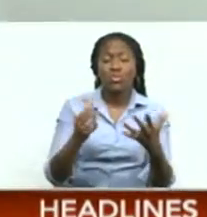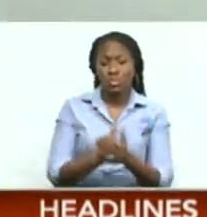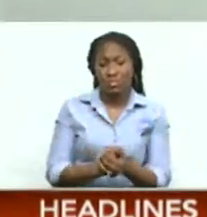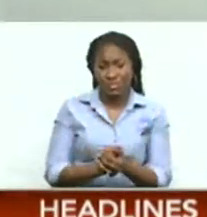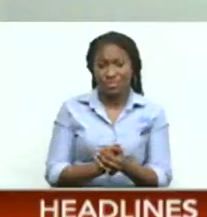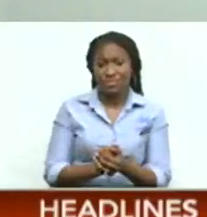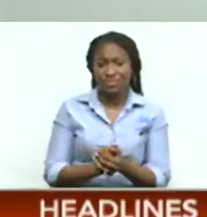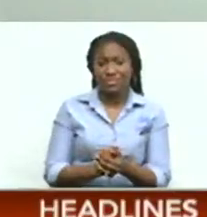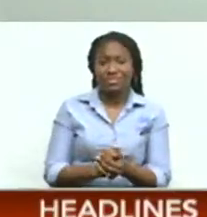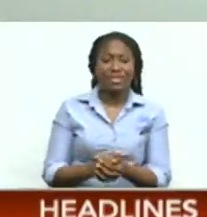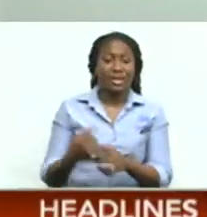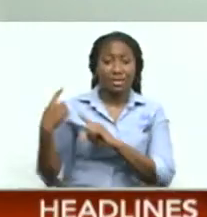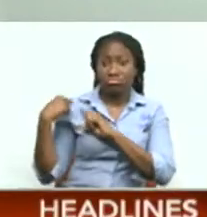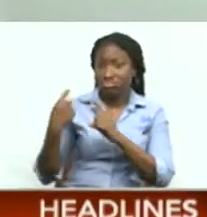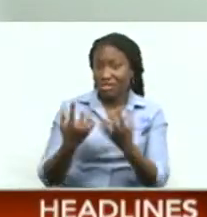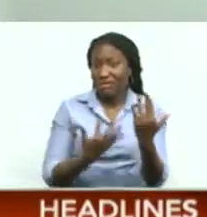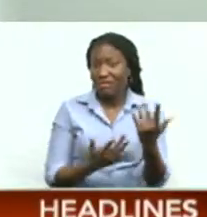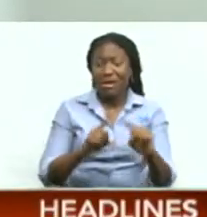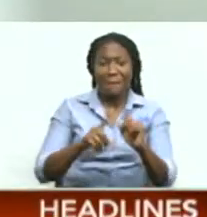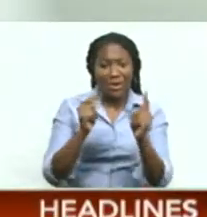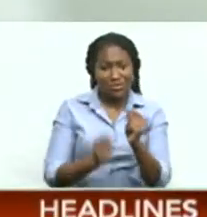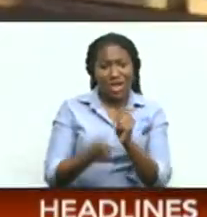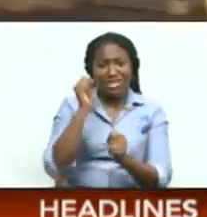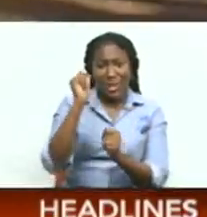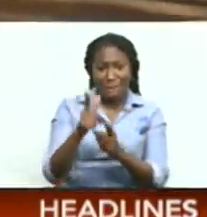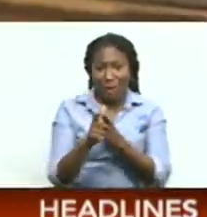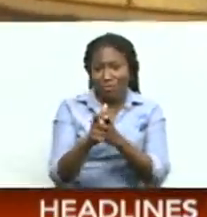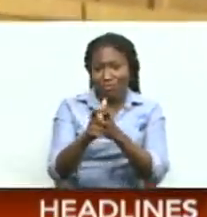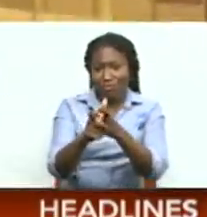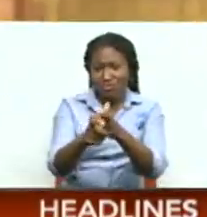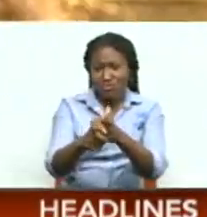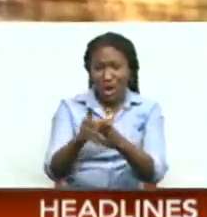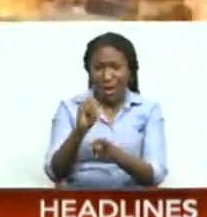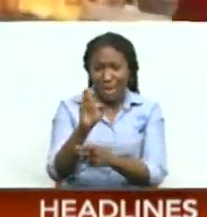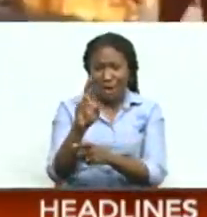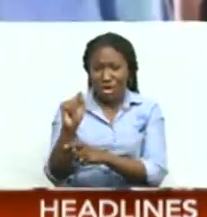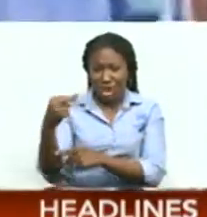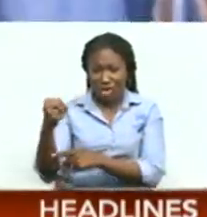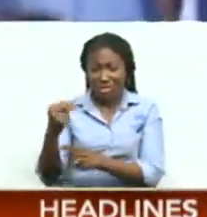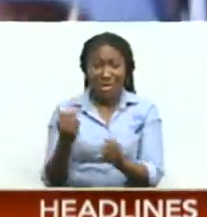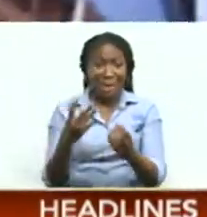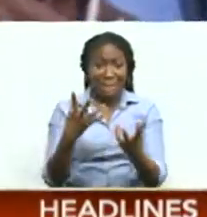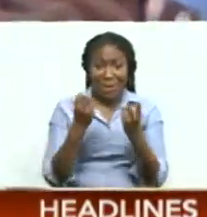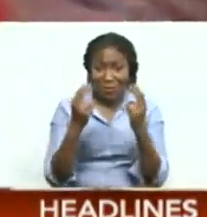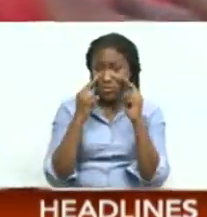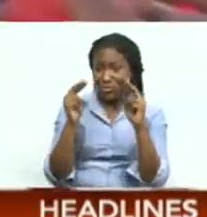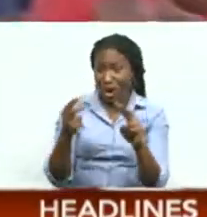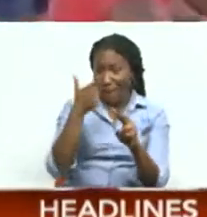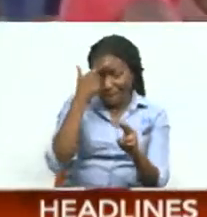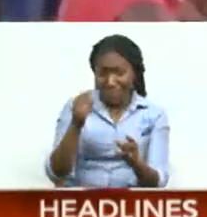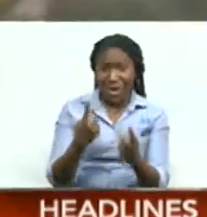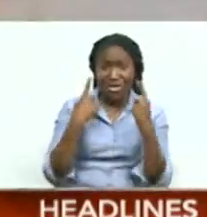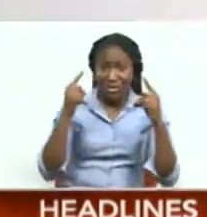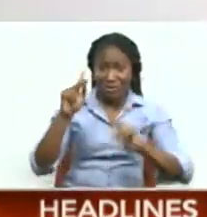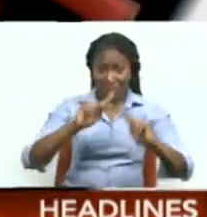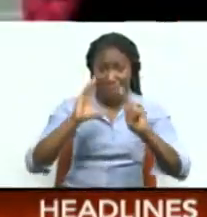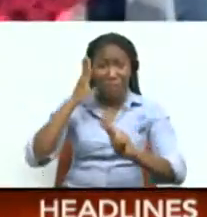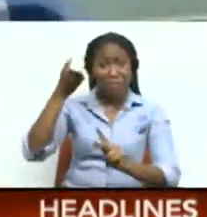overdue but the Trinidad and Tobago marathon still promises to be a spectacle And some big names are contesting it